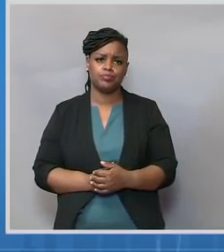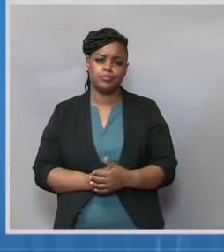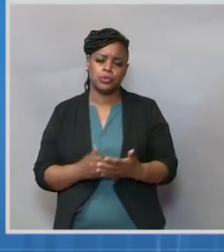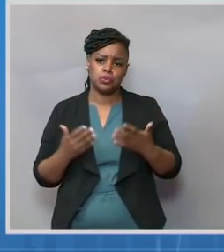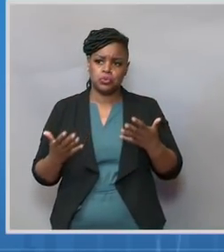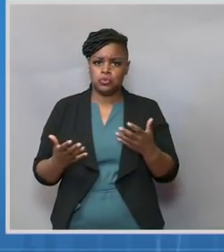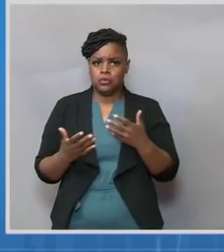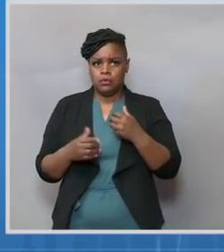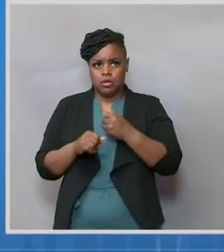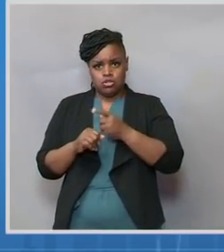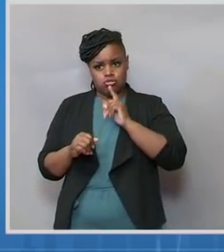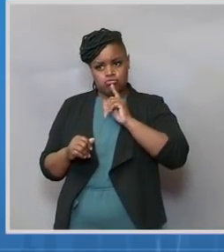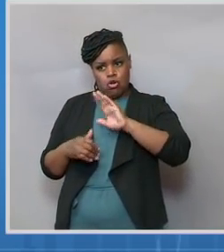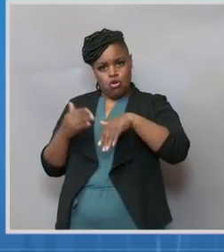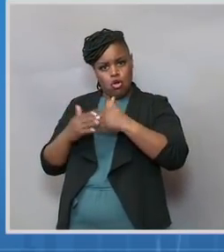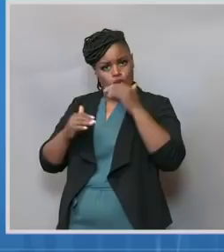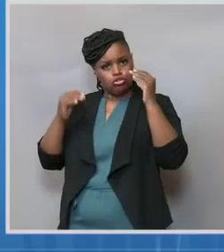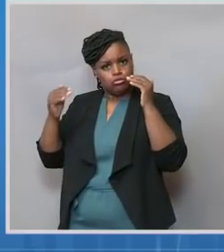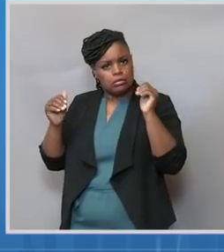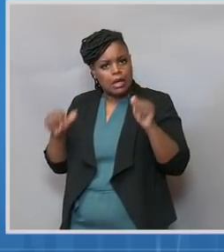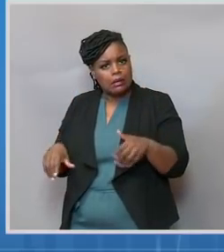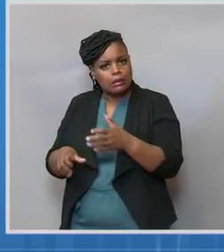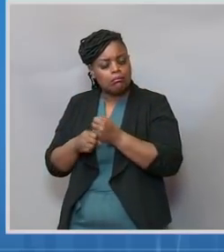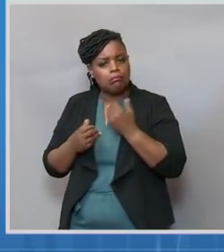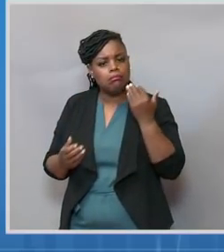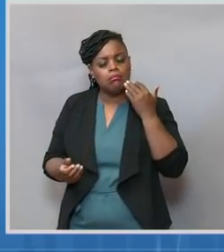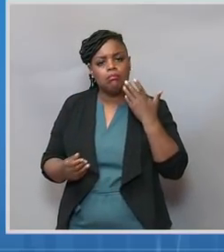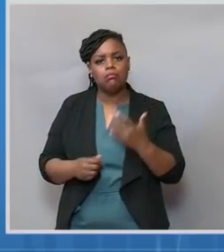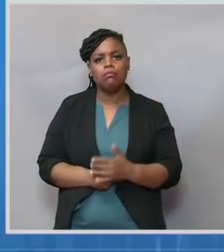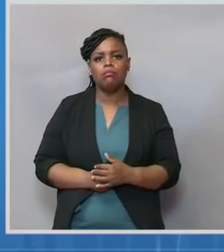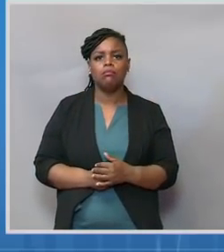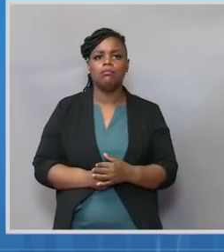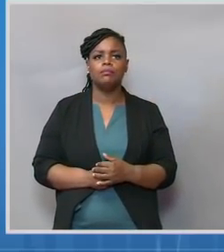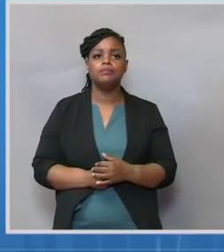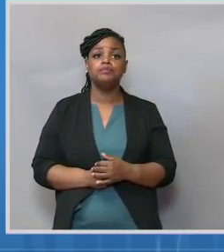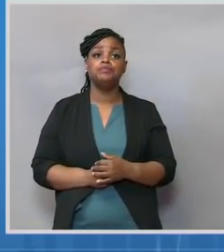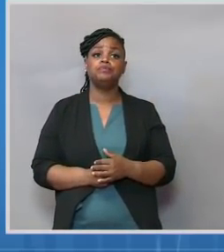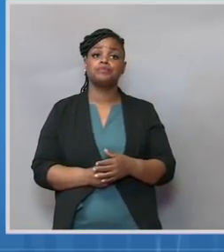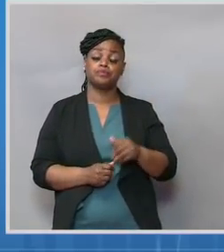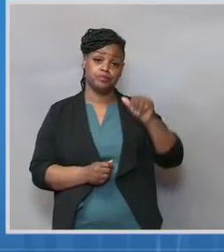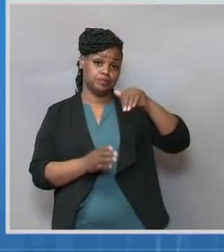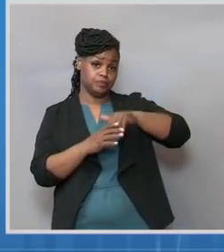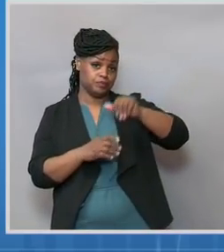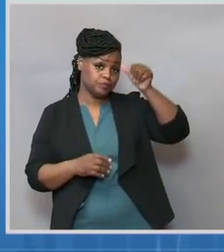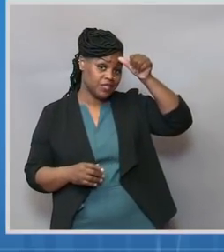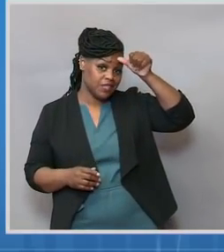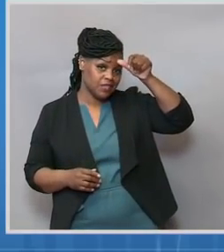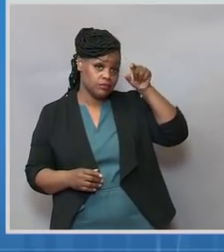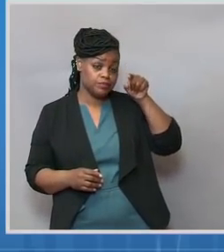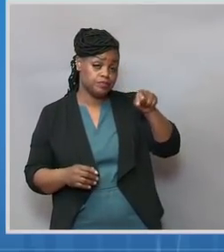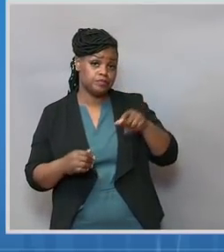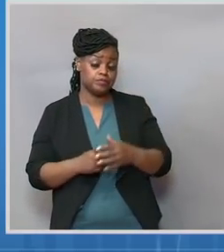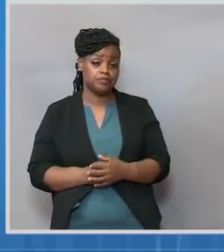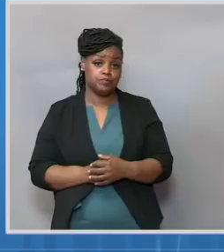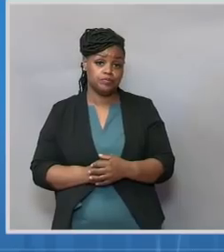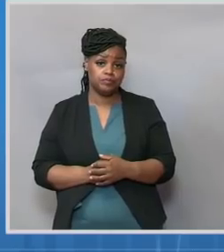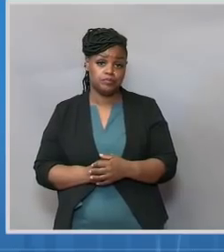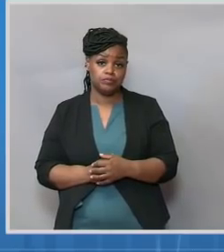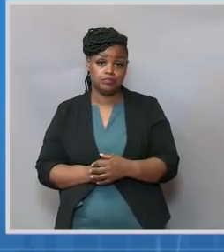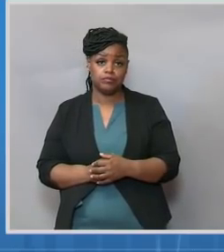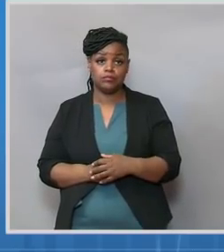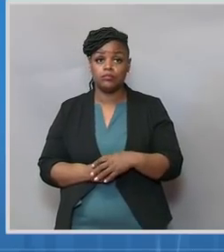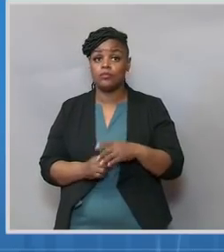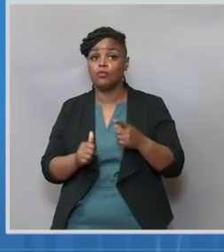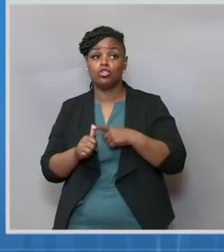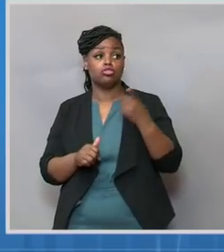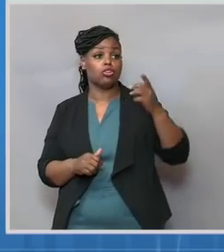get vaccinated. As to India, I will first have Dr. Fauci comment